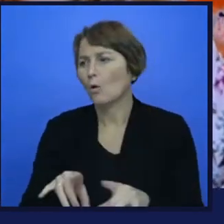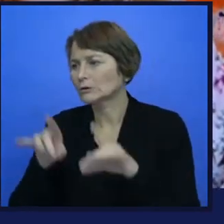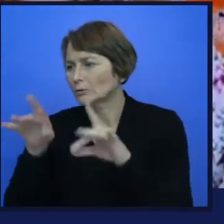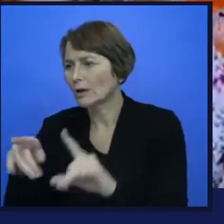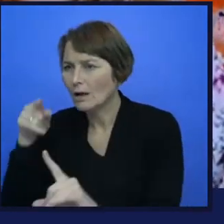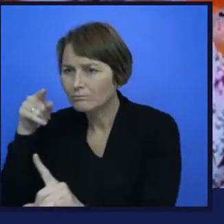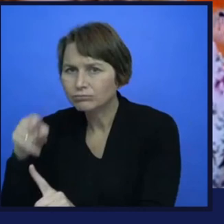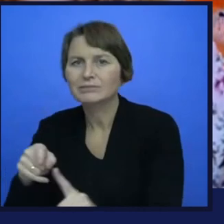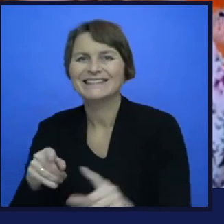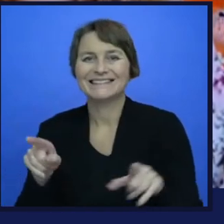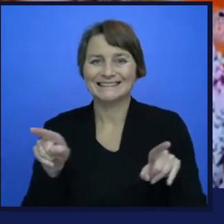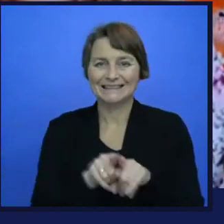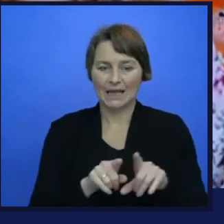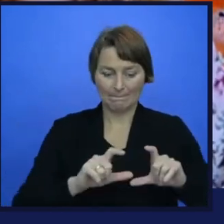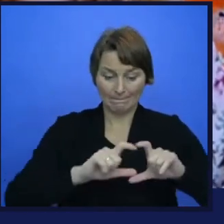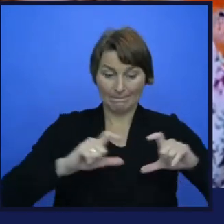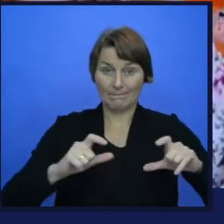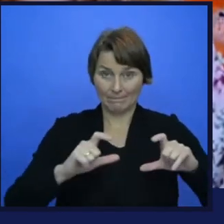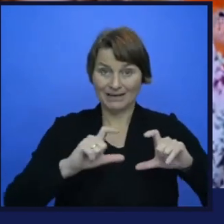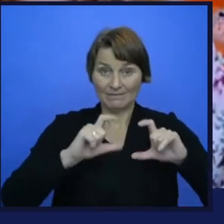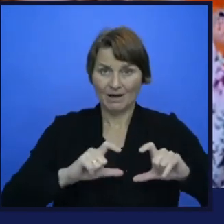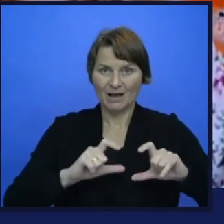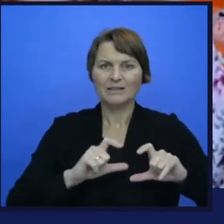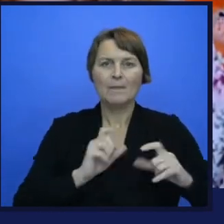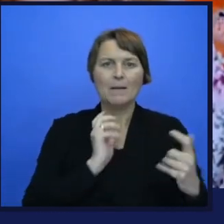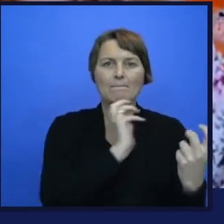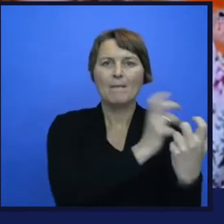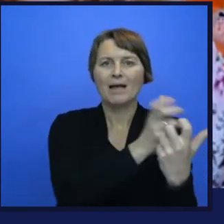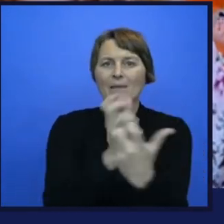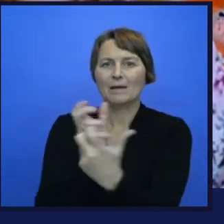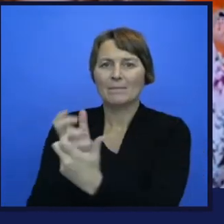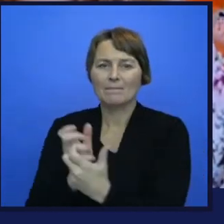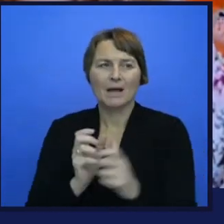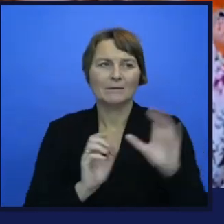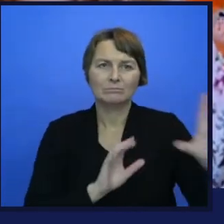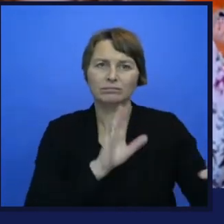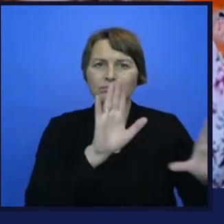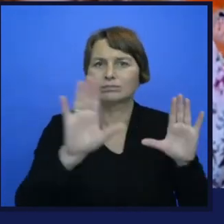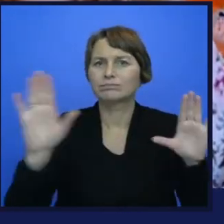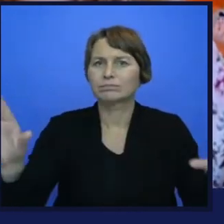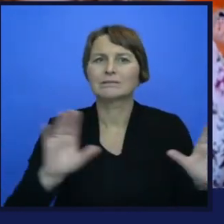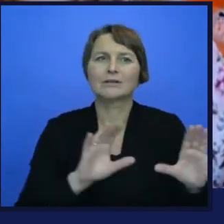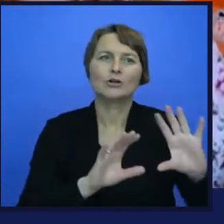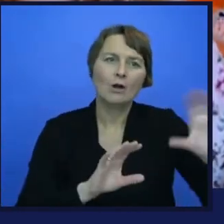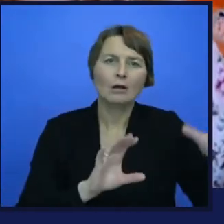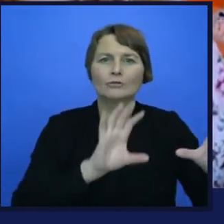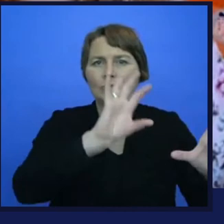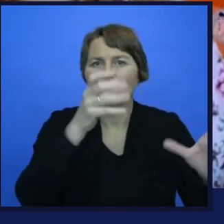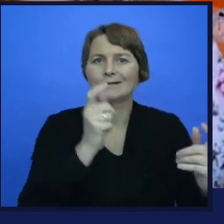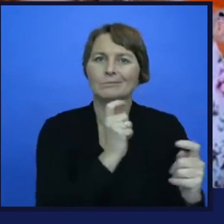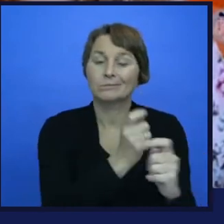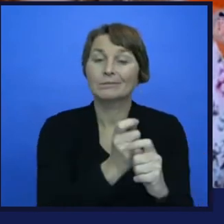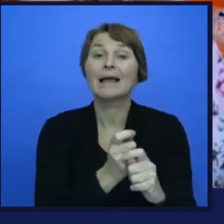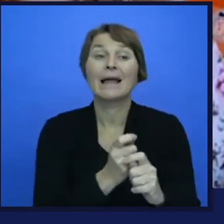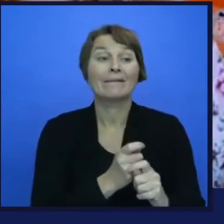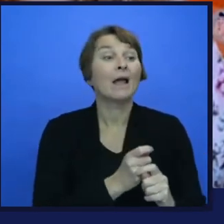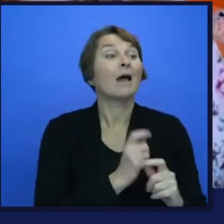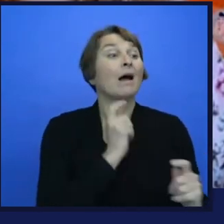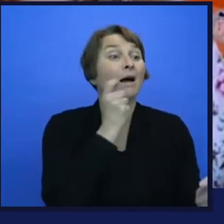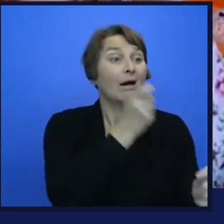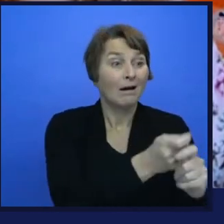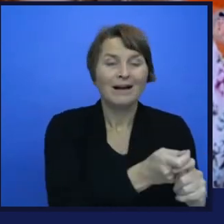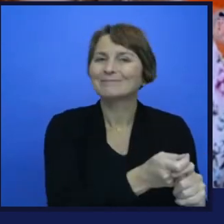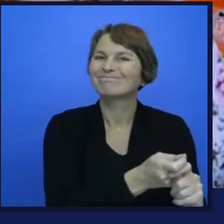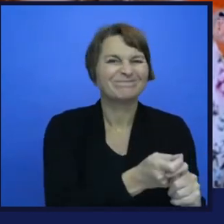but trained to different models that is optimized to detect the registration plate in this country. Improve accuracy, reduce the